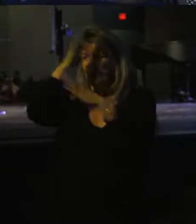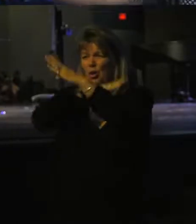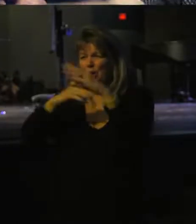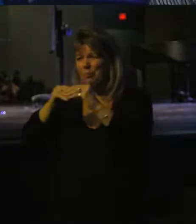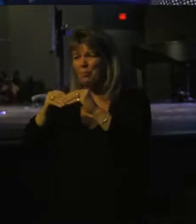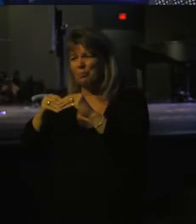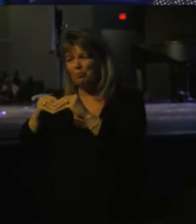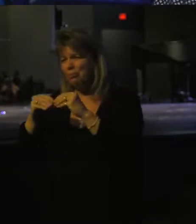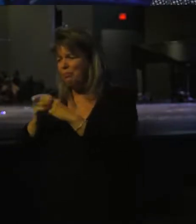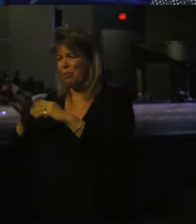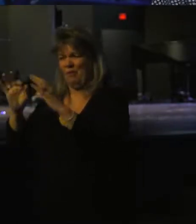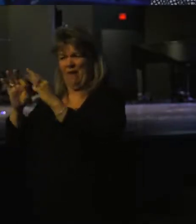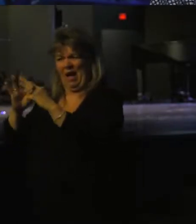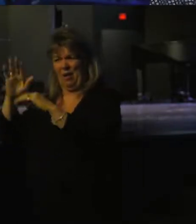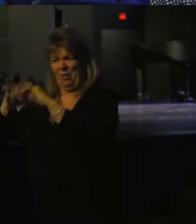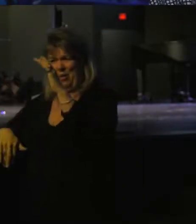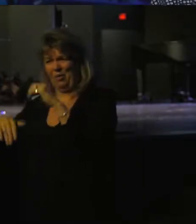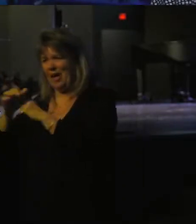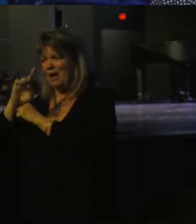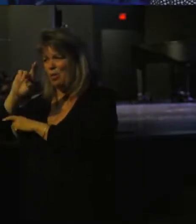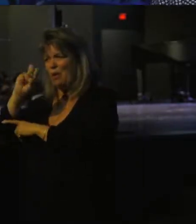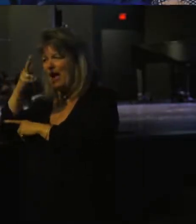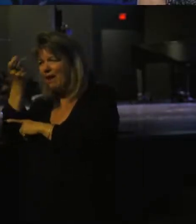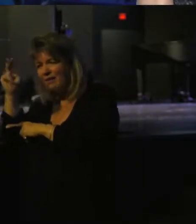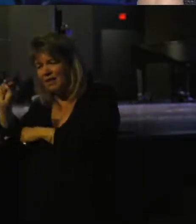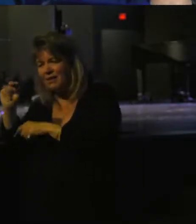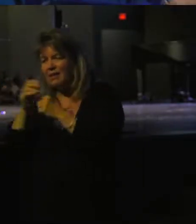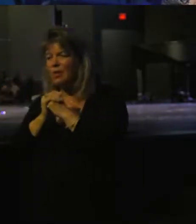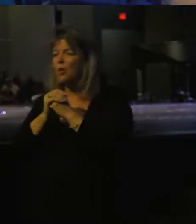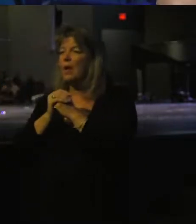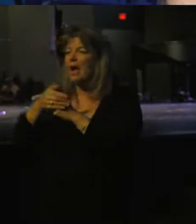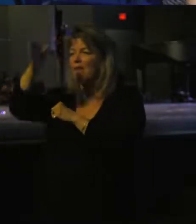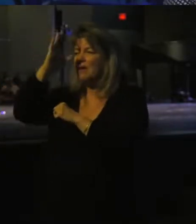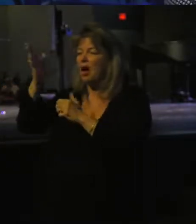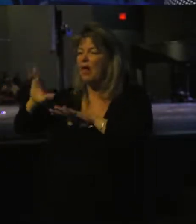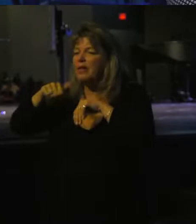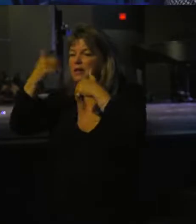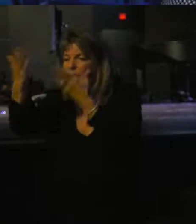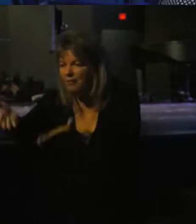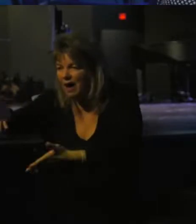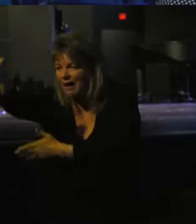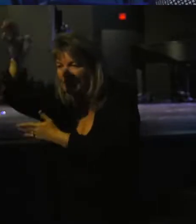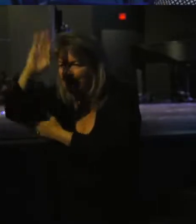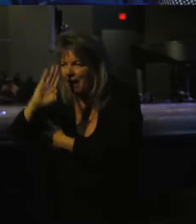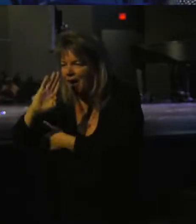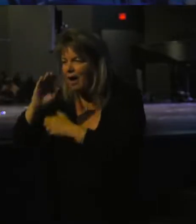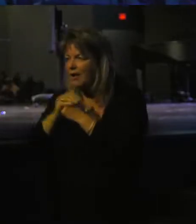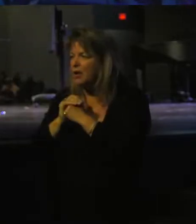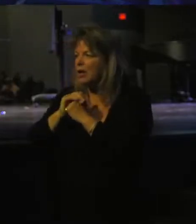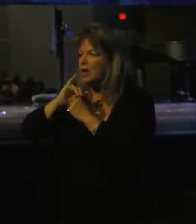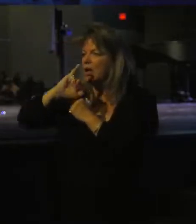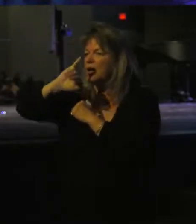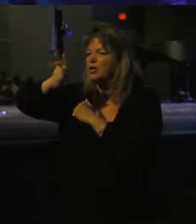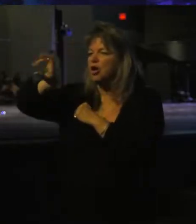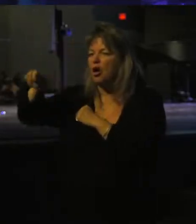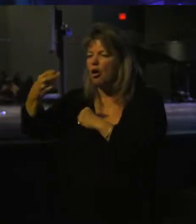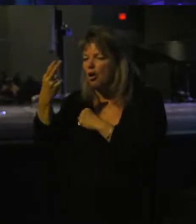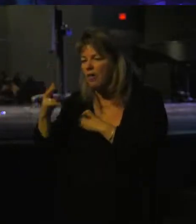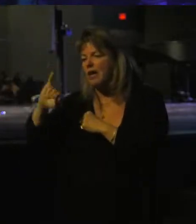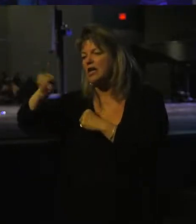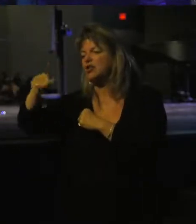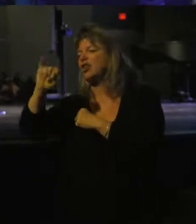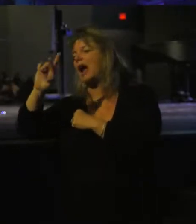valuable than a raven? We have a God that is a providing God. Jehovah-Jireh.